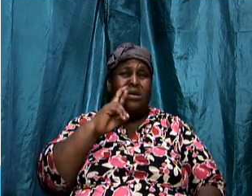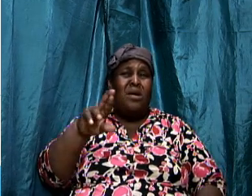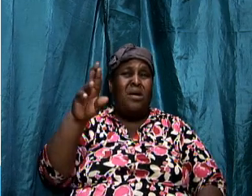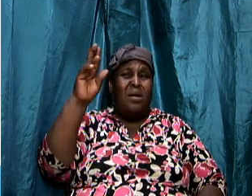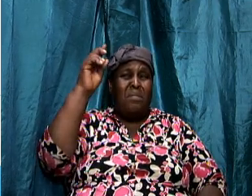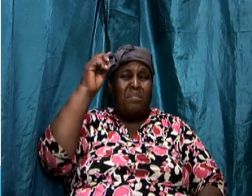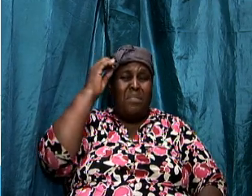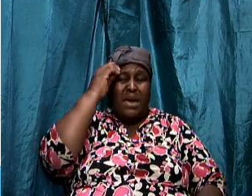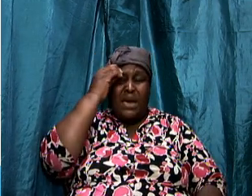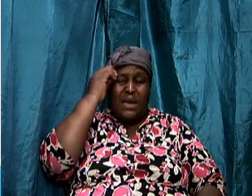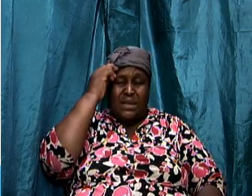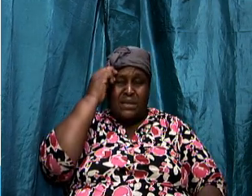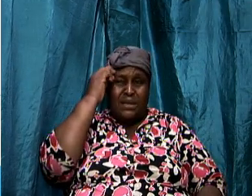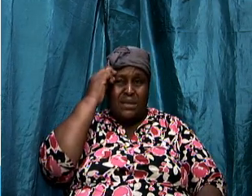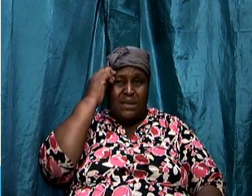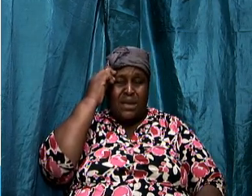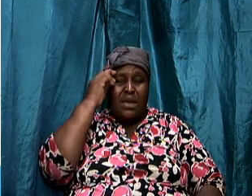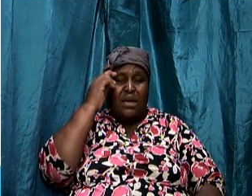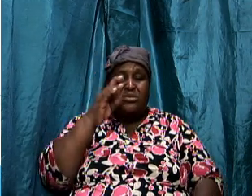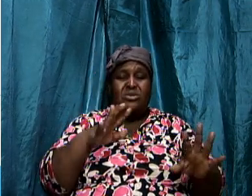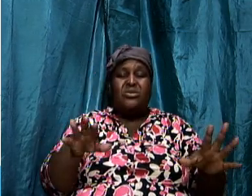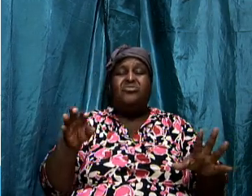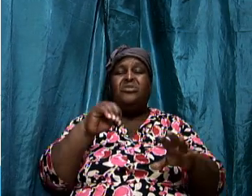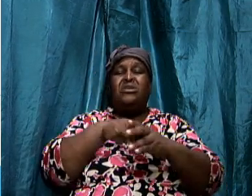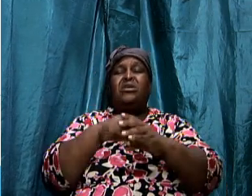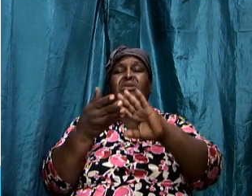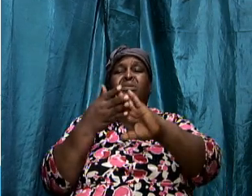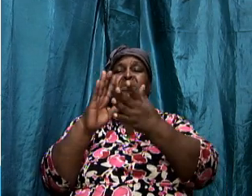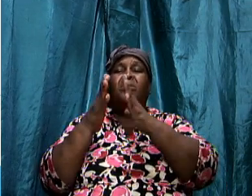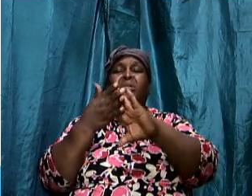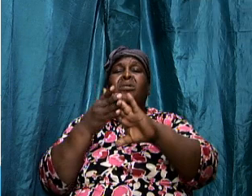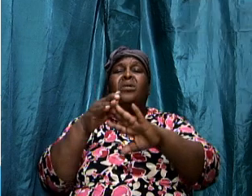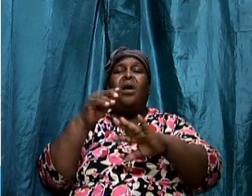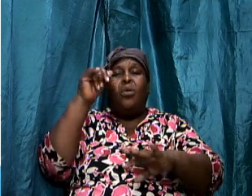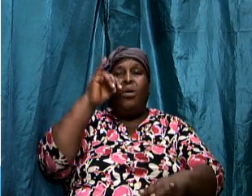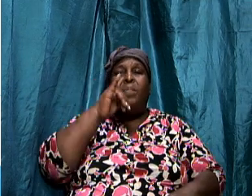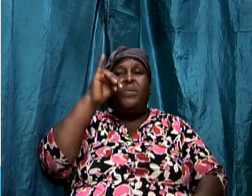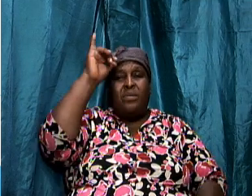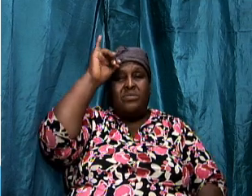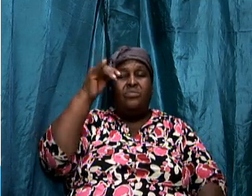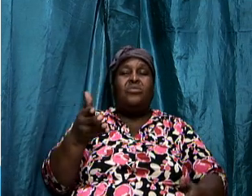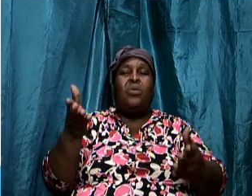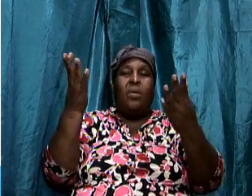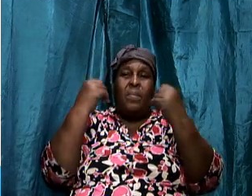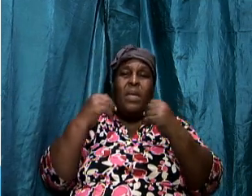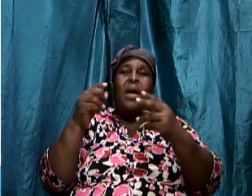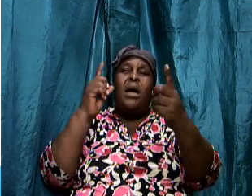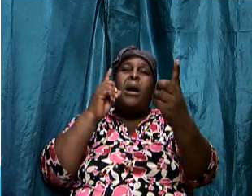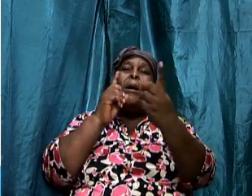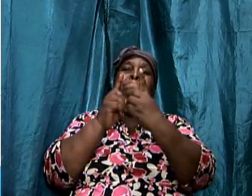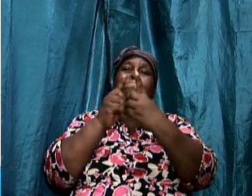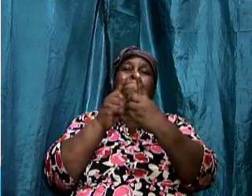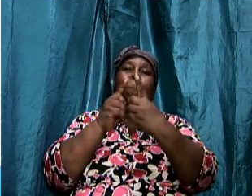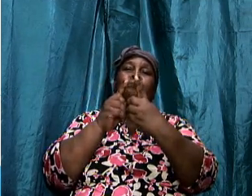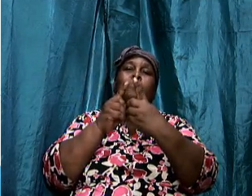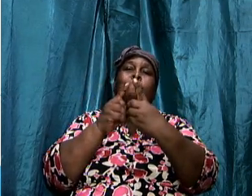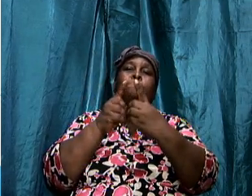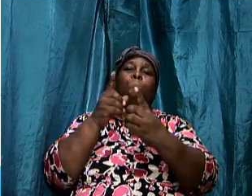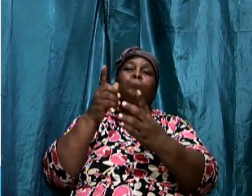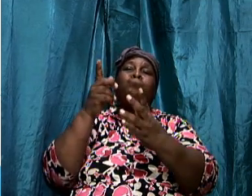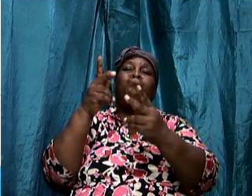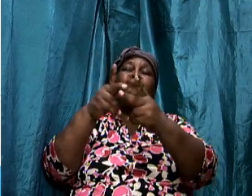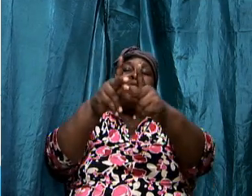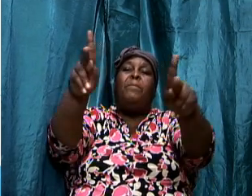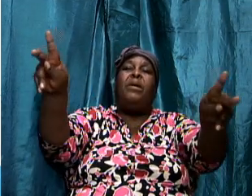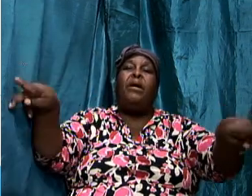in the community you know our parents would come for us and meet us at the park because she lived just beyond the park and they wanted to